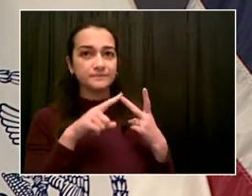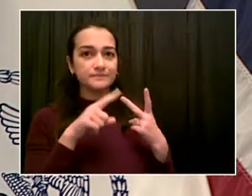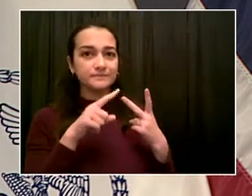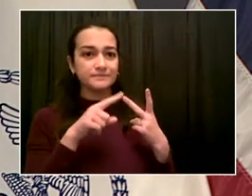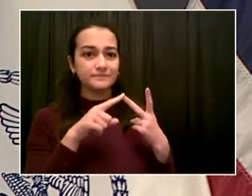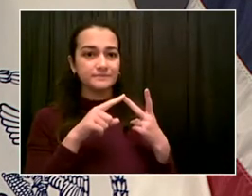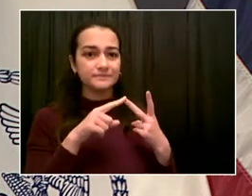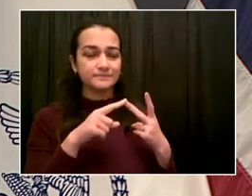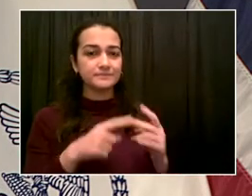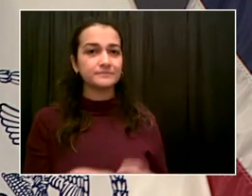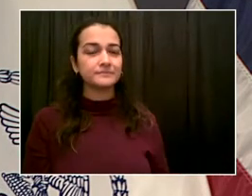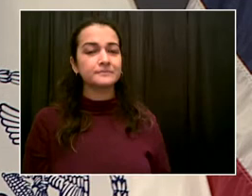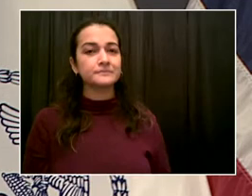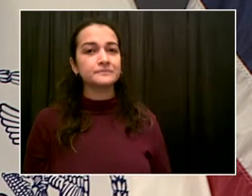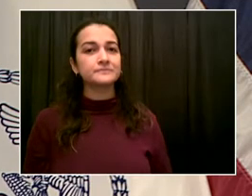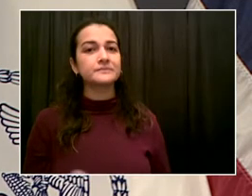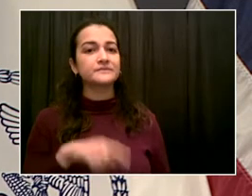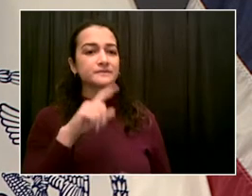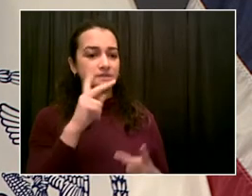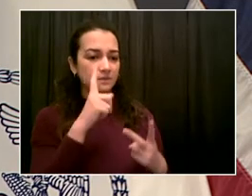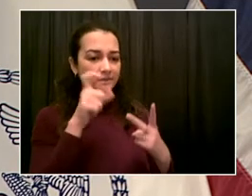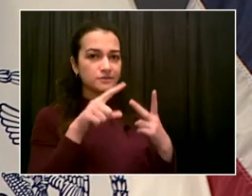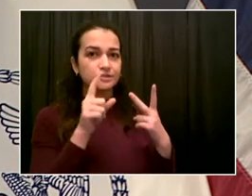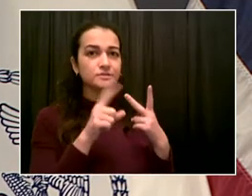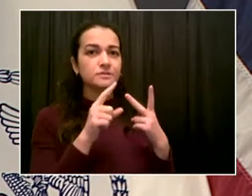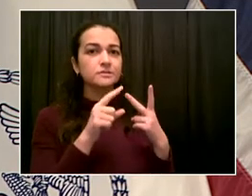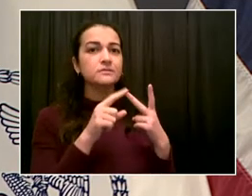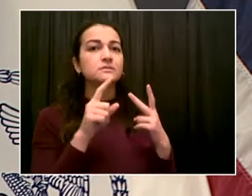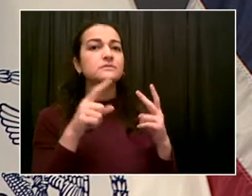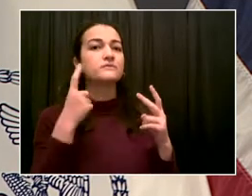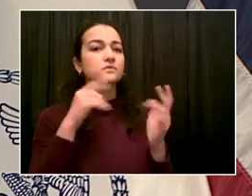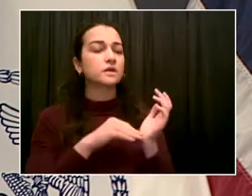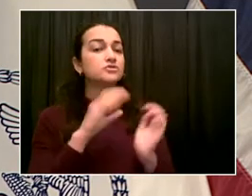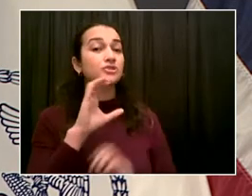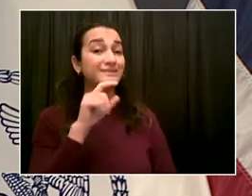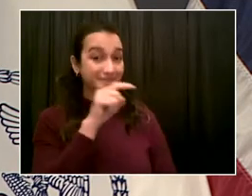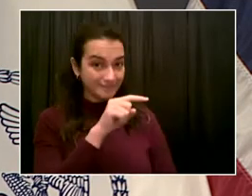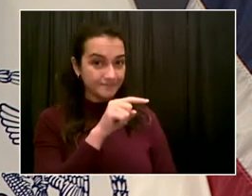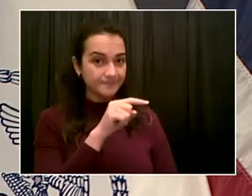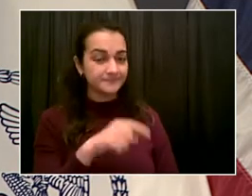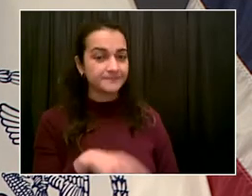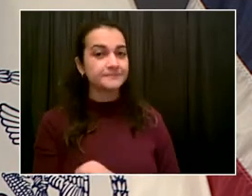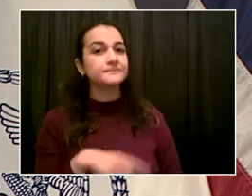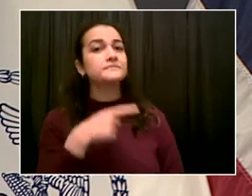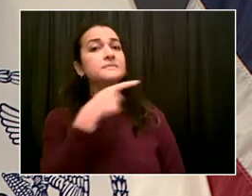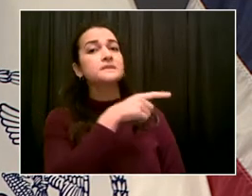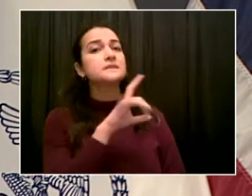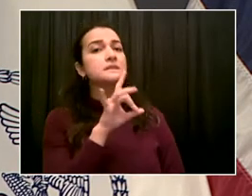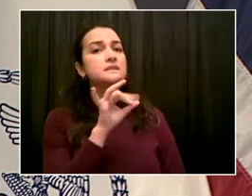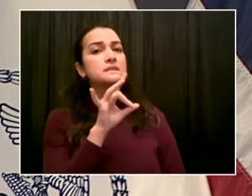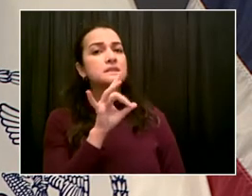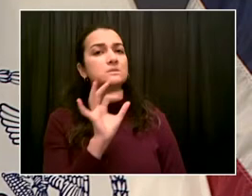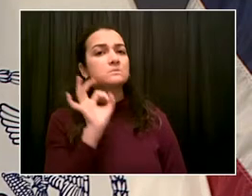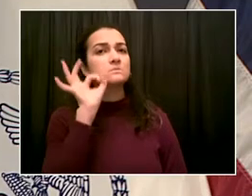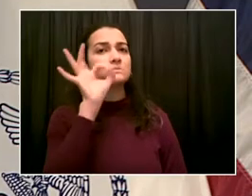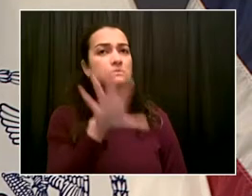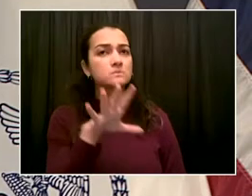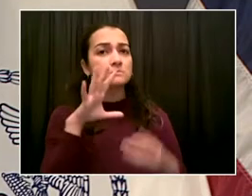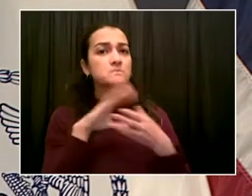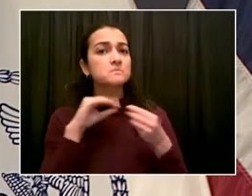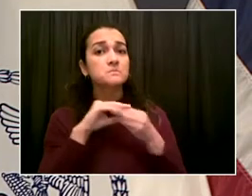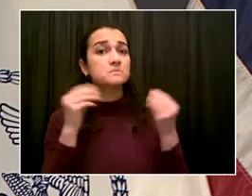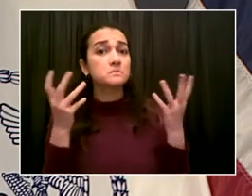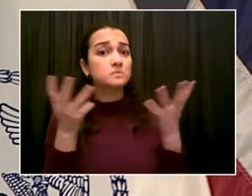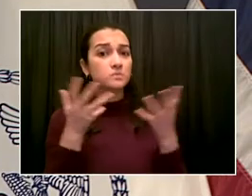Dr. Chosky about the recommendation that he's making. I don't know if you all have noticed, but there are a lot of stores that have signs up that say